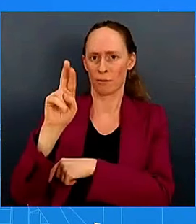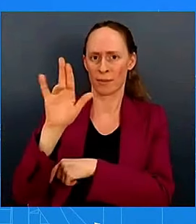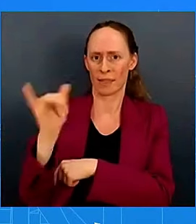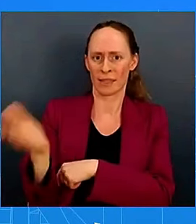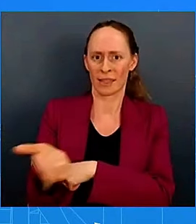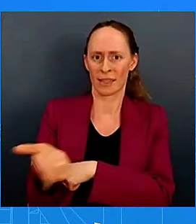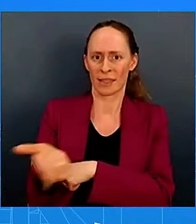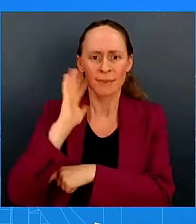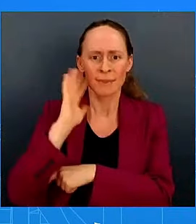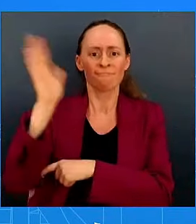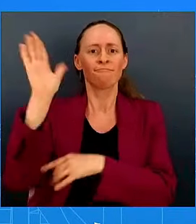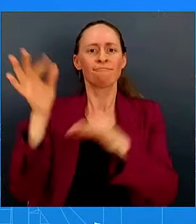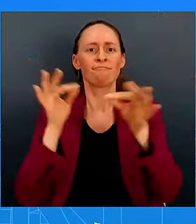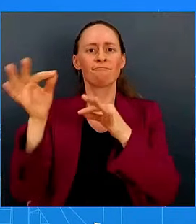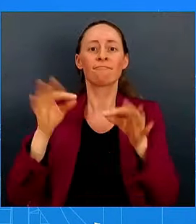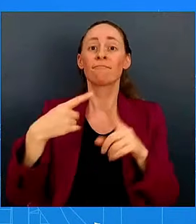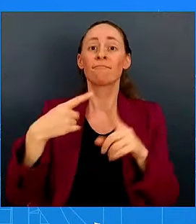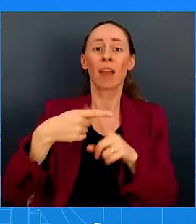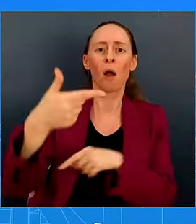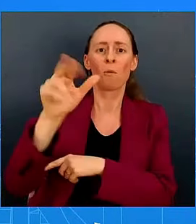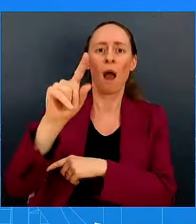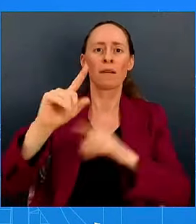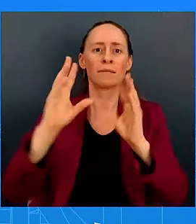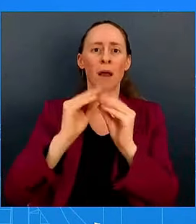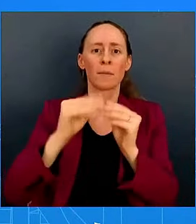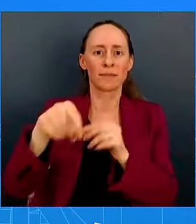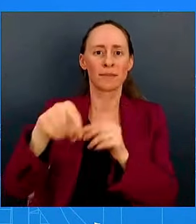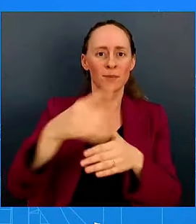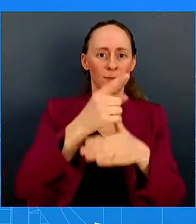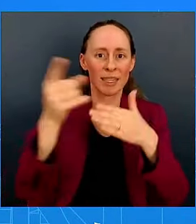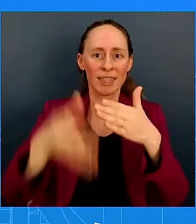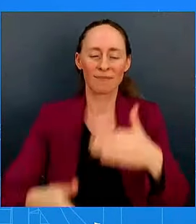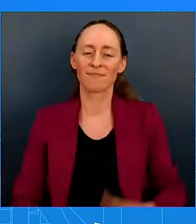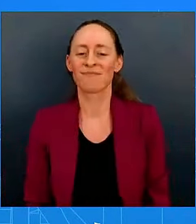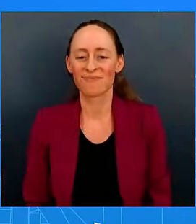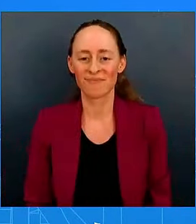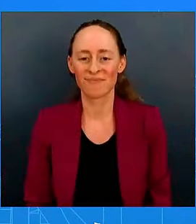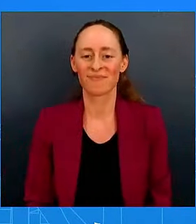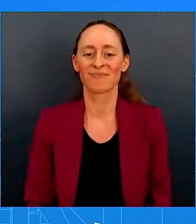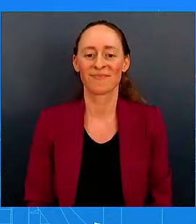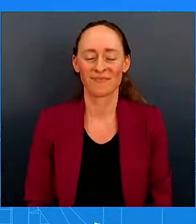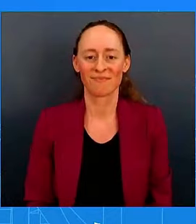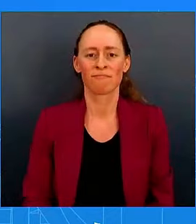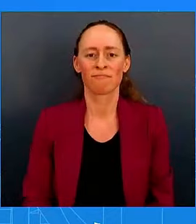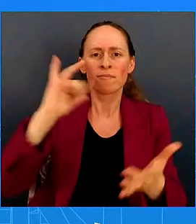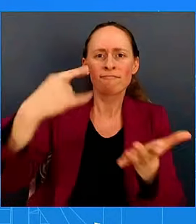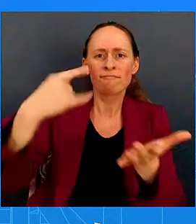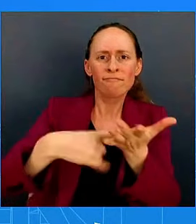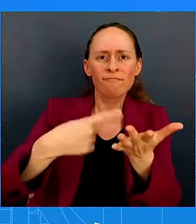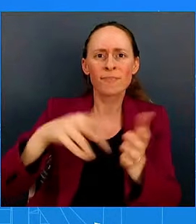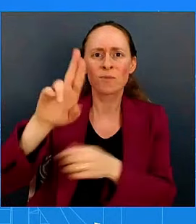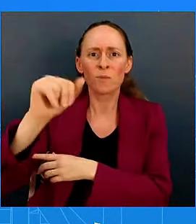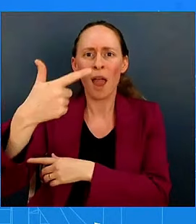Delaware to be specific, and also the U.N. General Assembly next week. Admiral? Thank you.